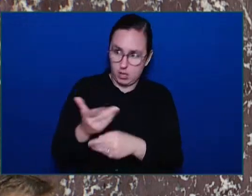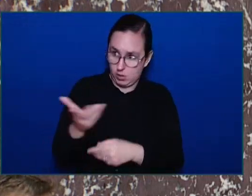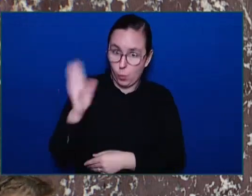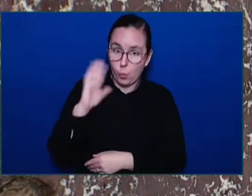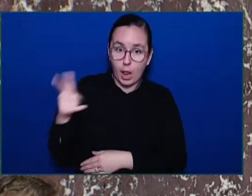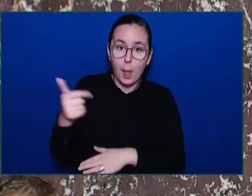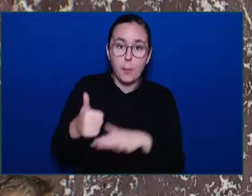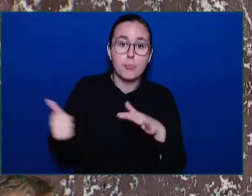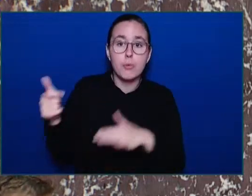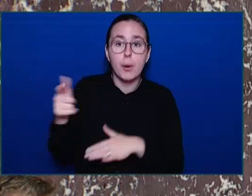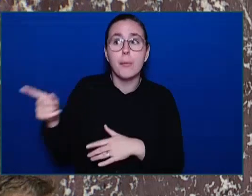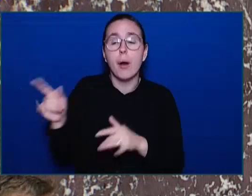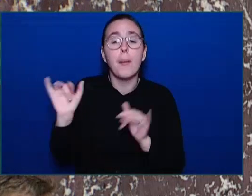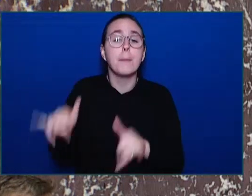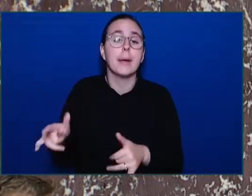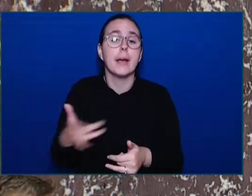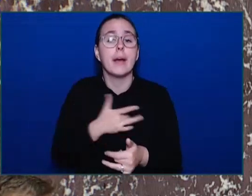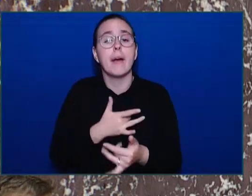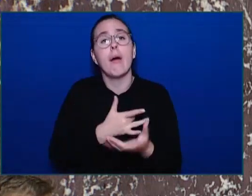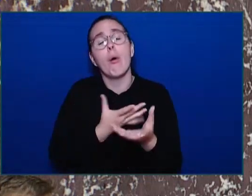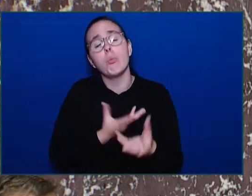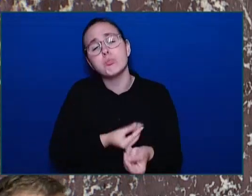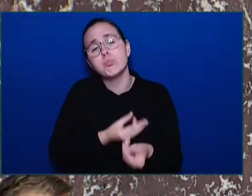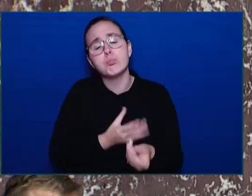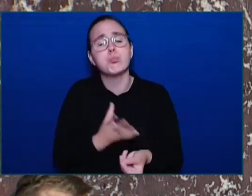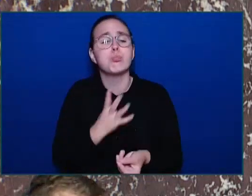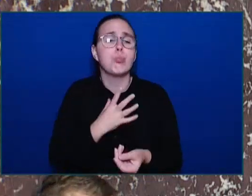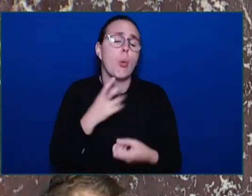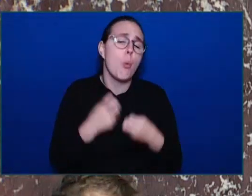ends his catch-and-release system to make communities safe again?